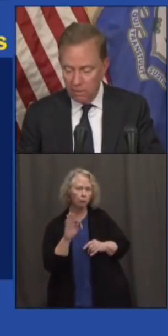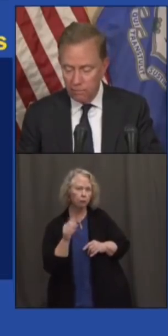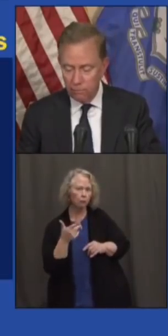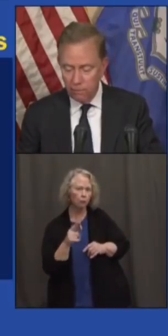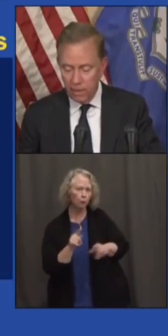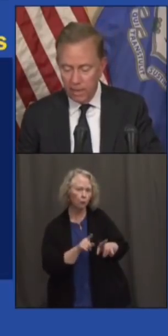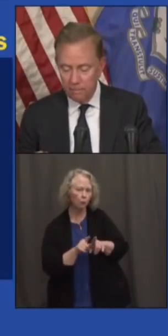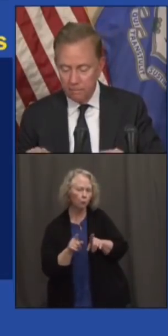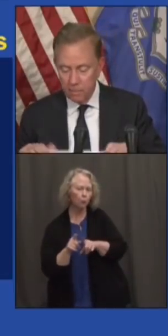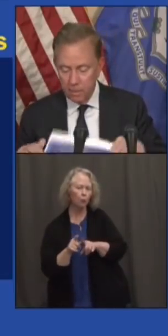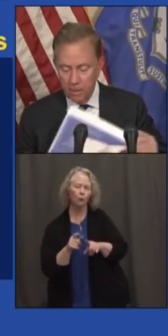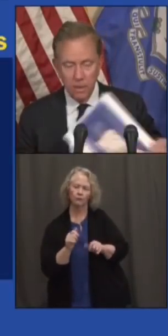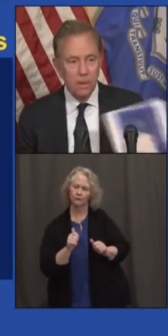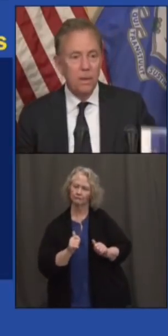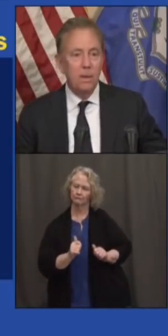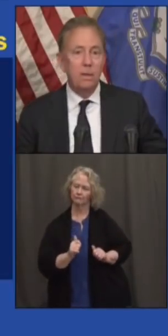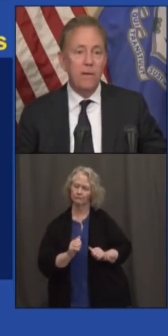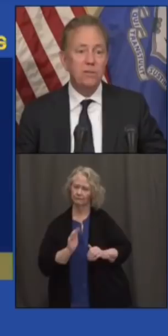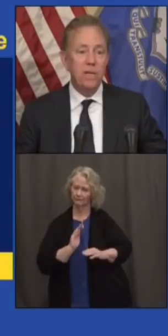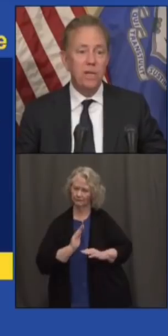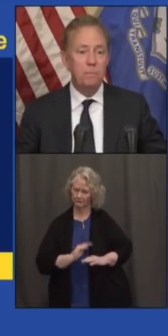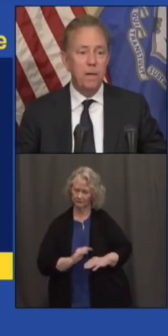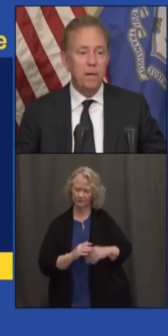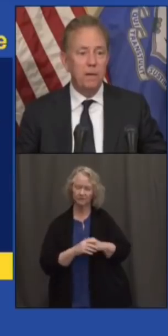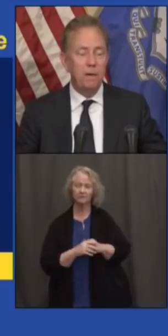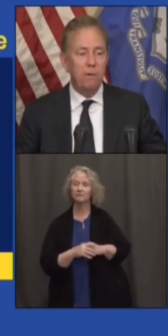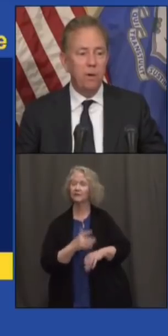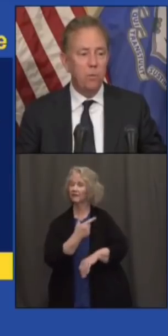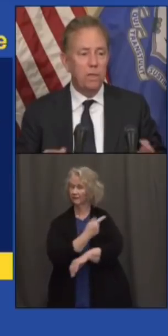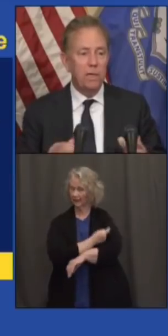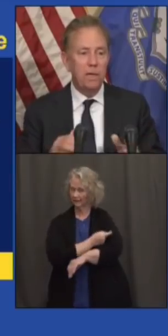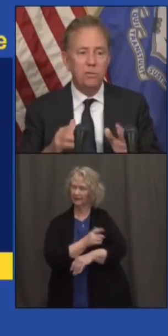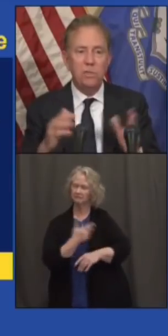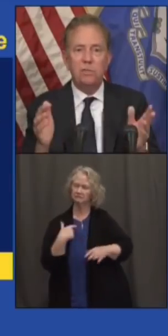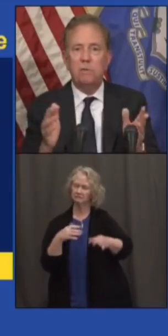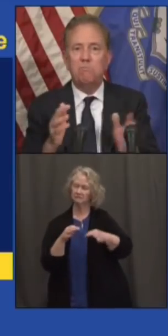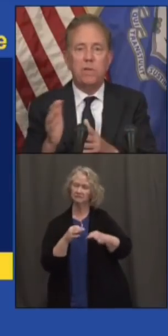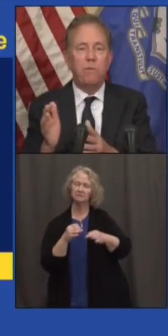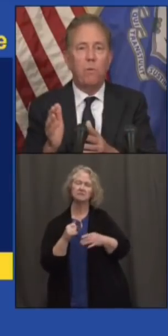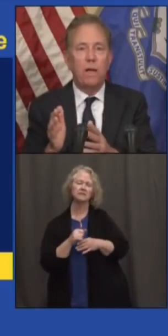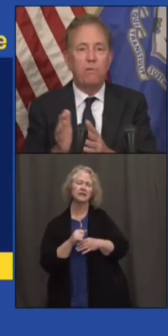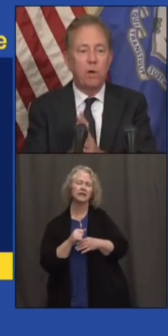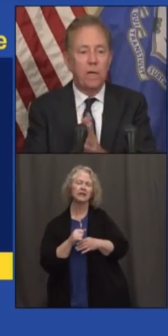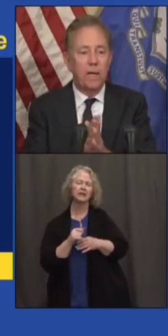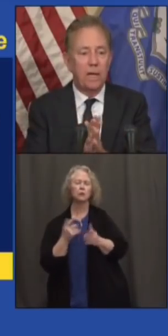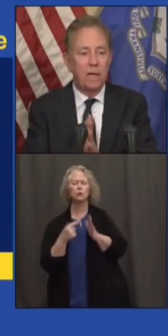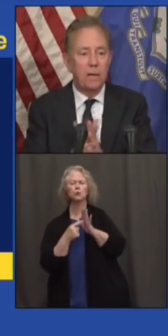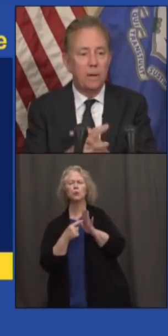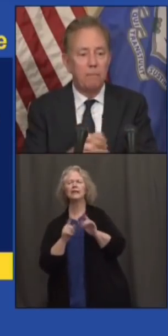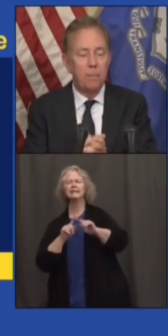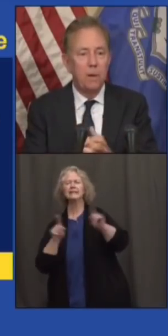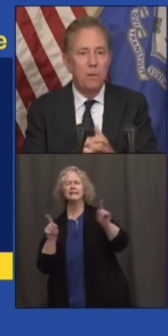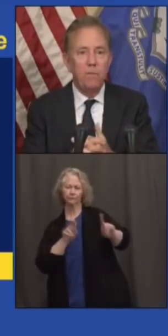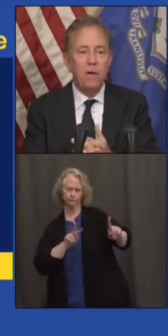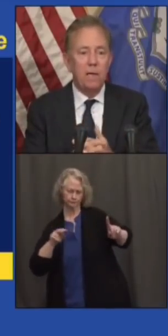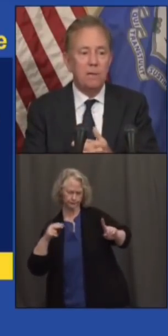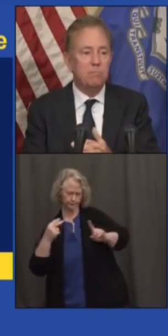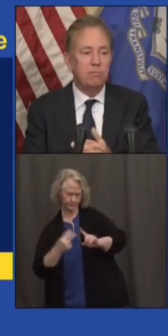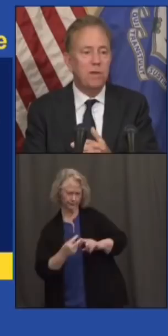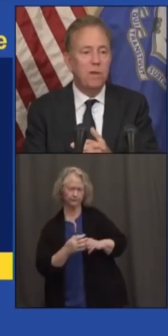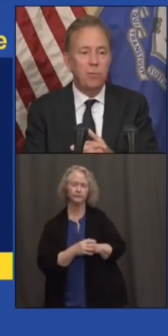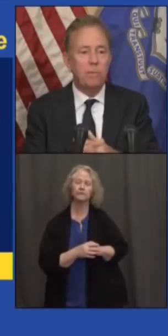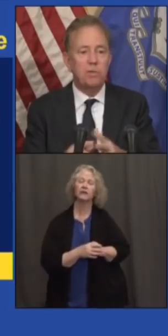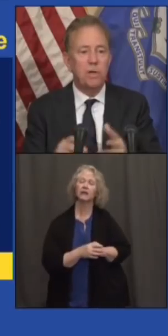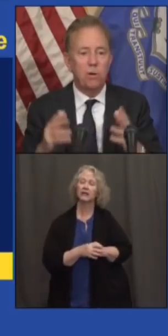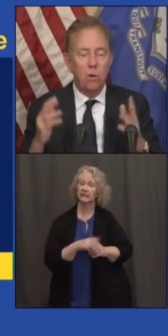I'm really thankful for that. Vaccine update, very quickly, here's just a different way of looking at it. We've got